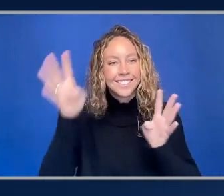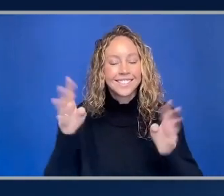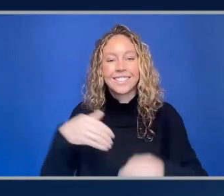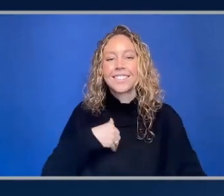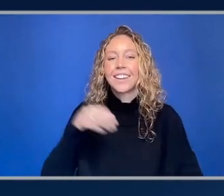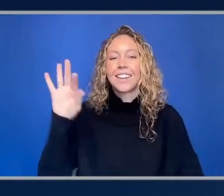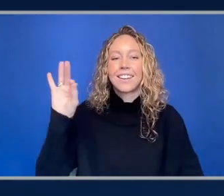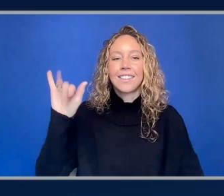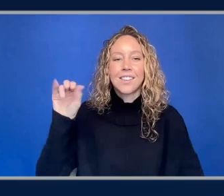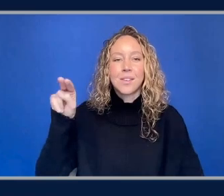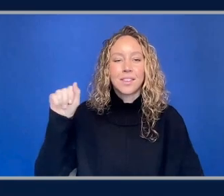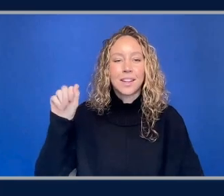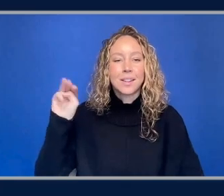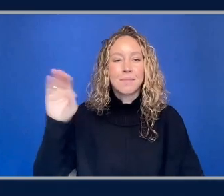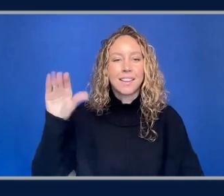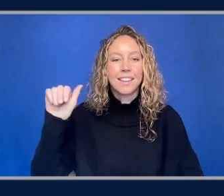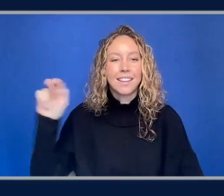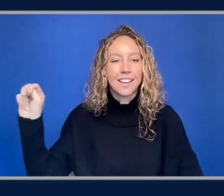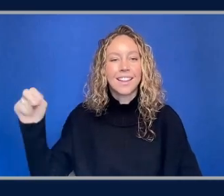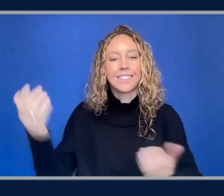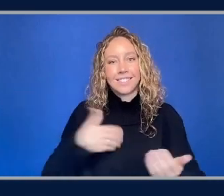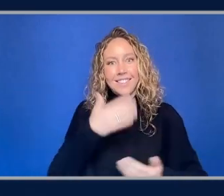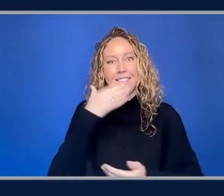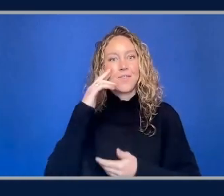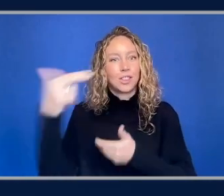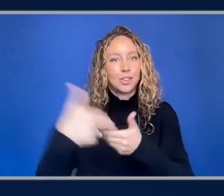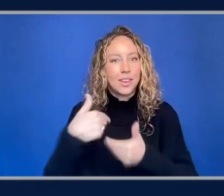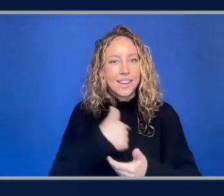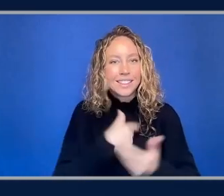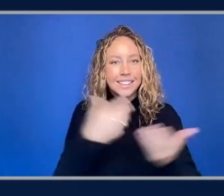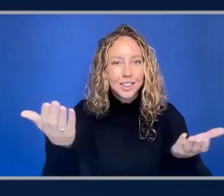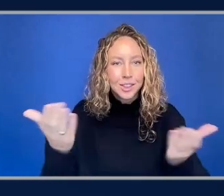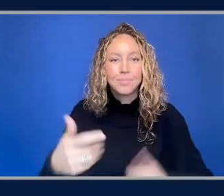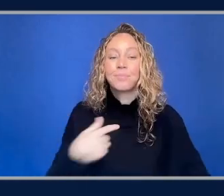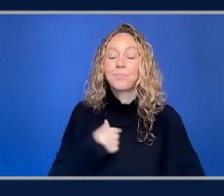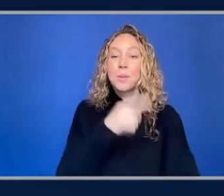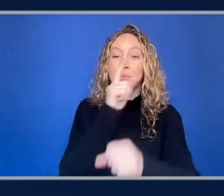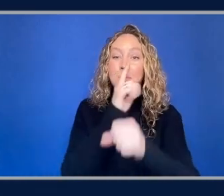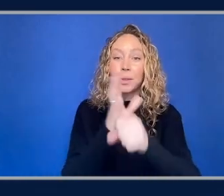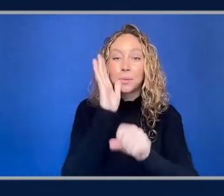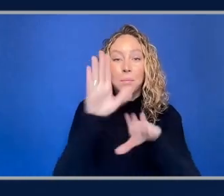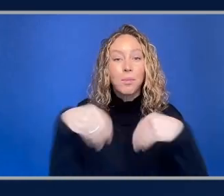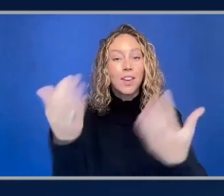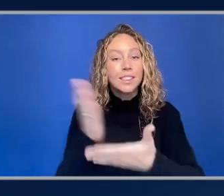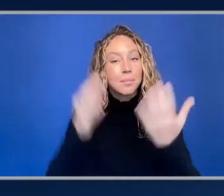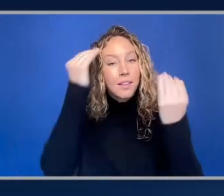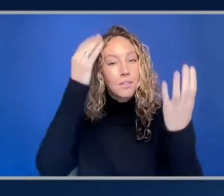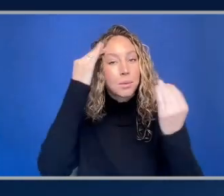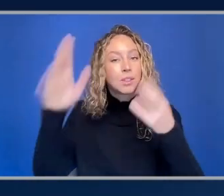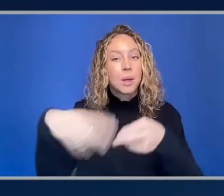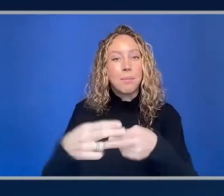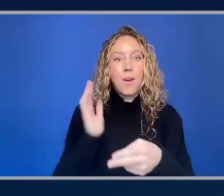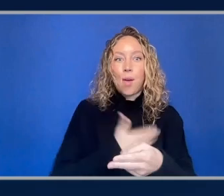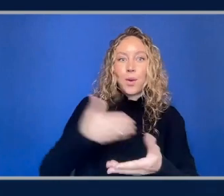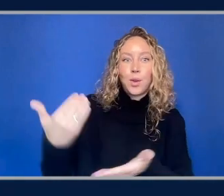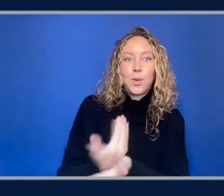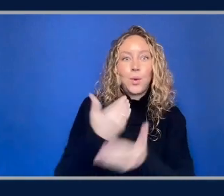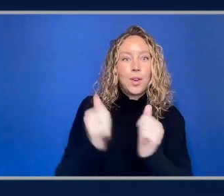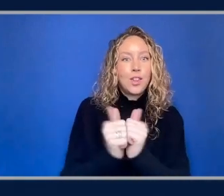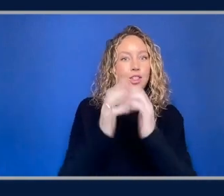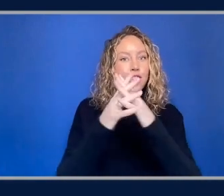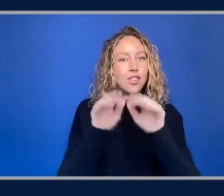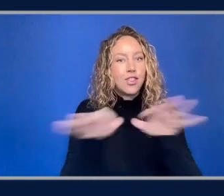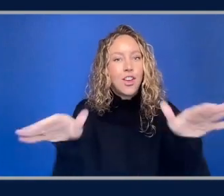thanks for joining us here at reInvent we promised you that we were going to bring you some information about the newest launches here at